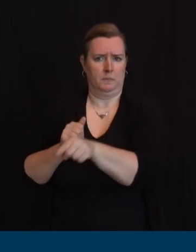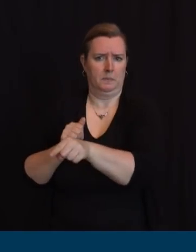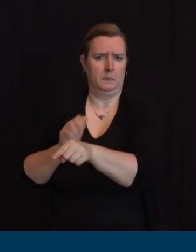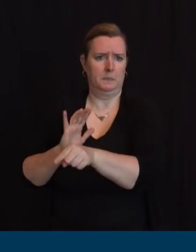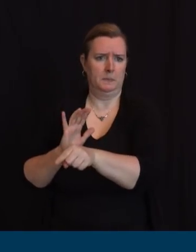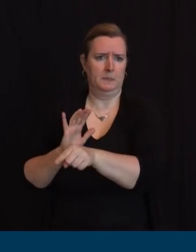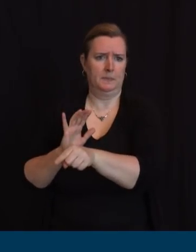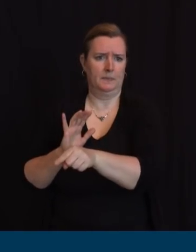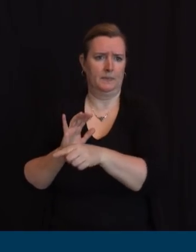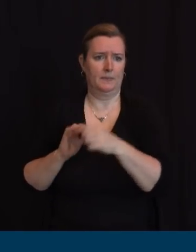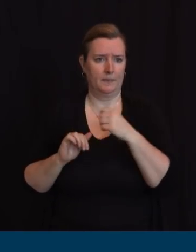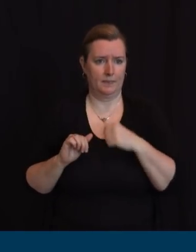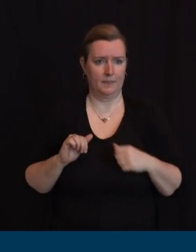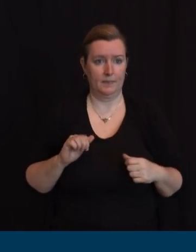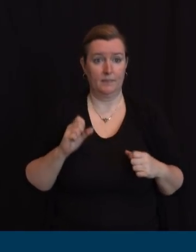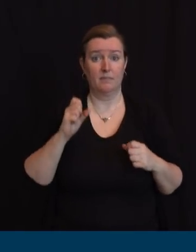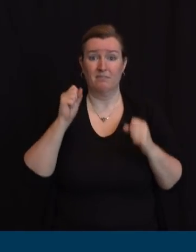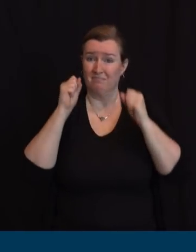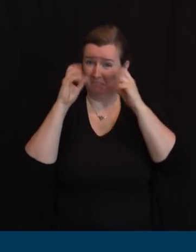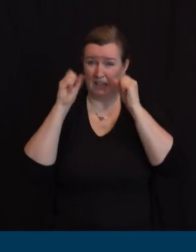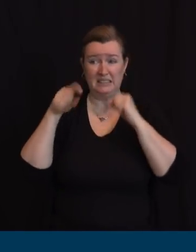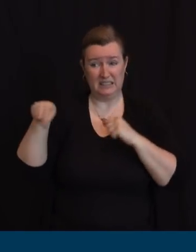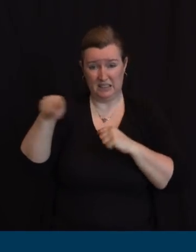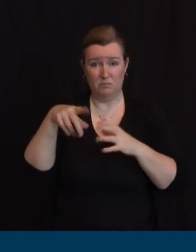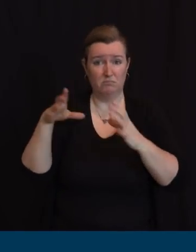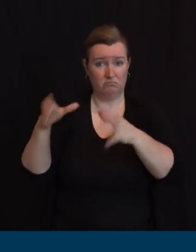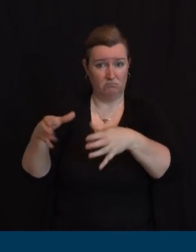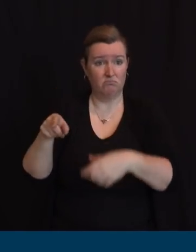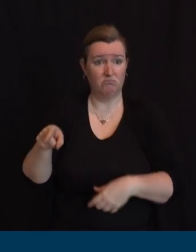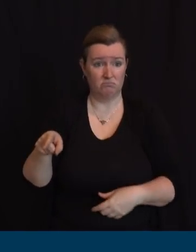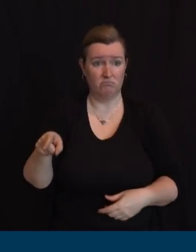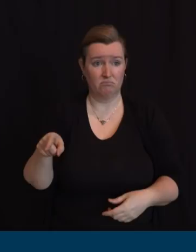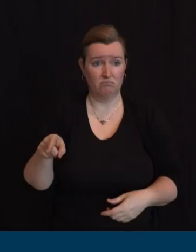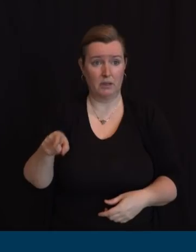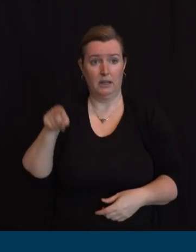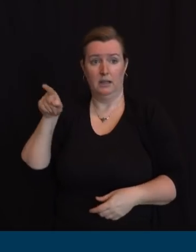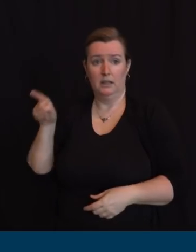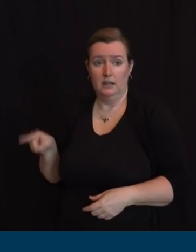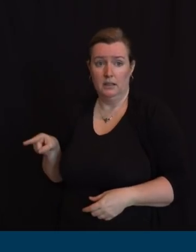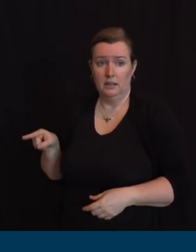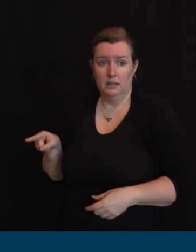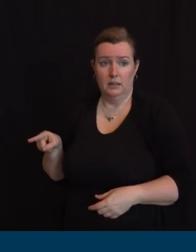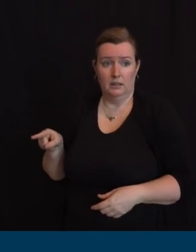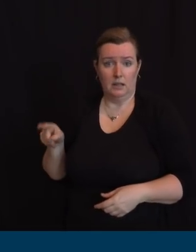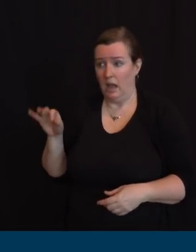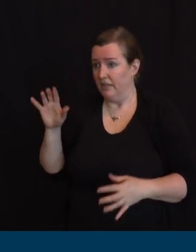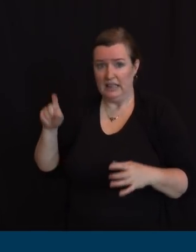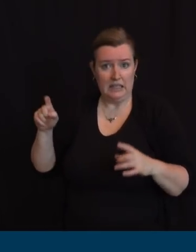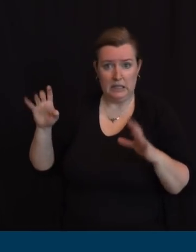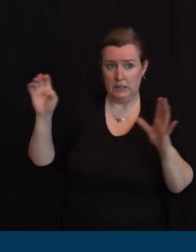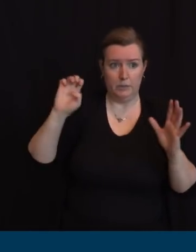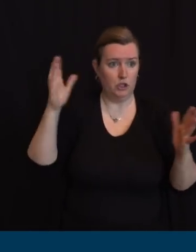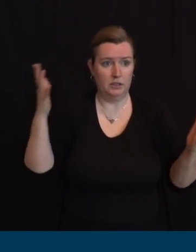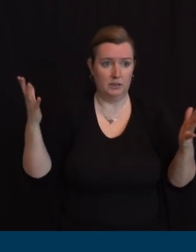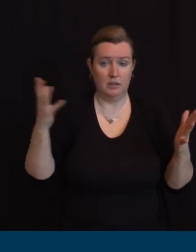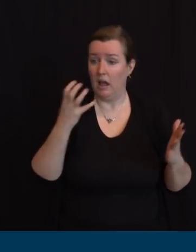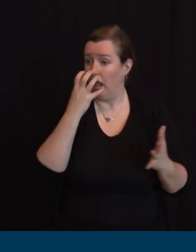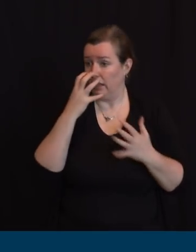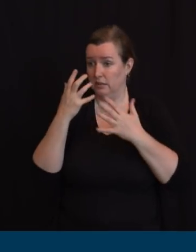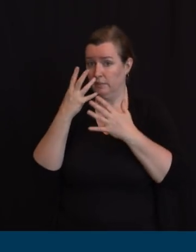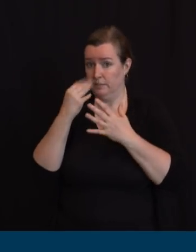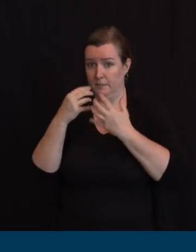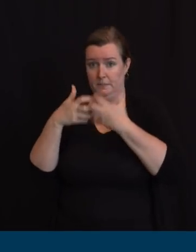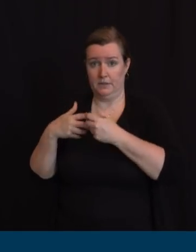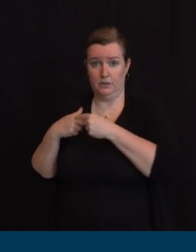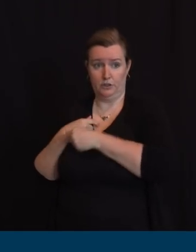response of the medical teams they will save lives by using what they have on hand